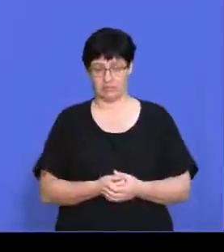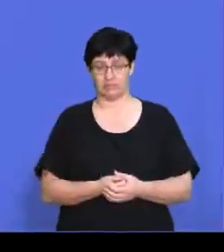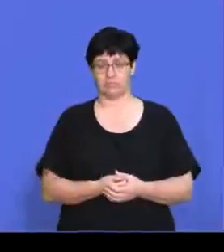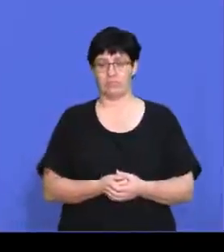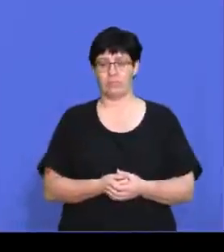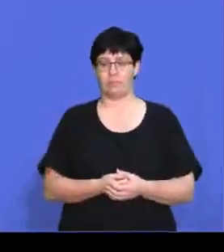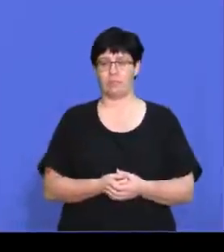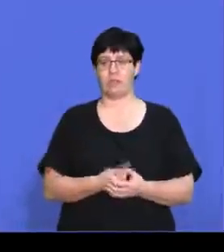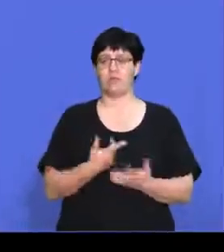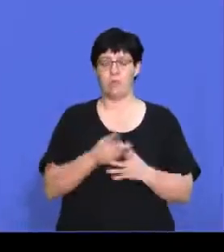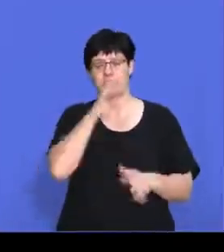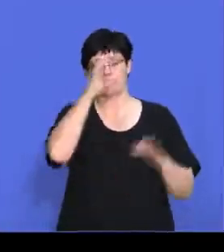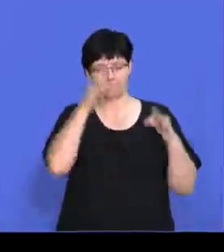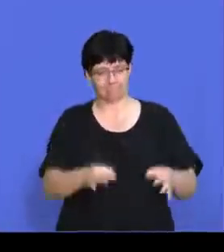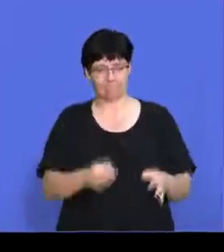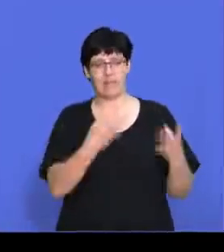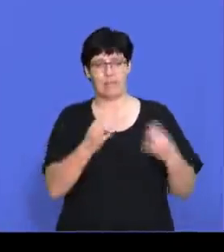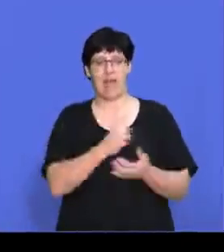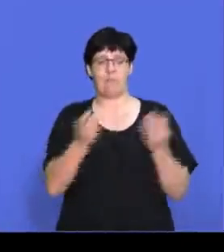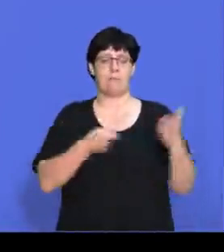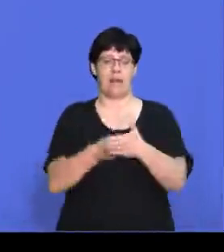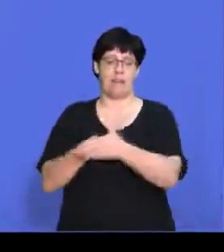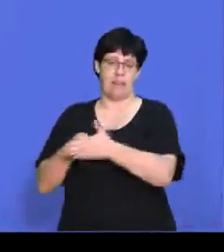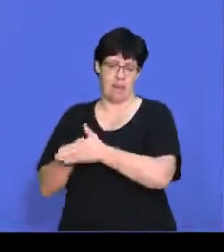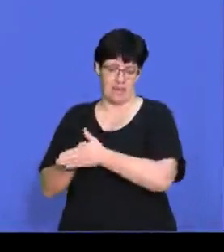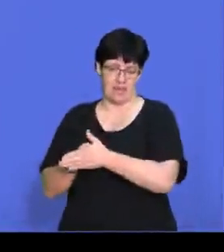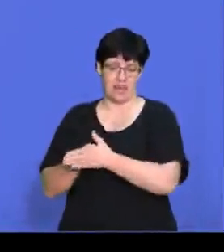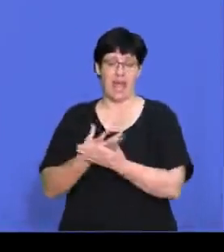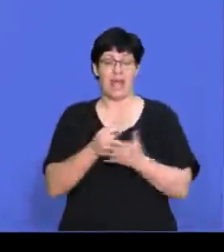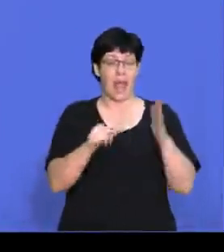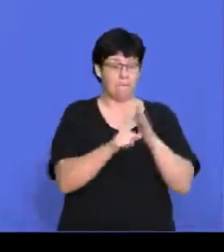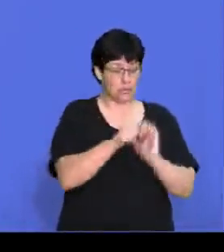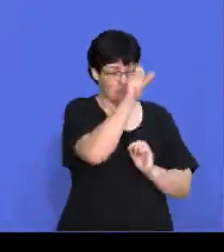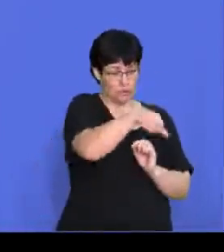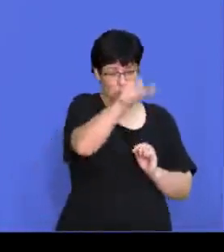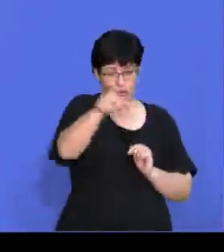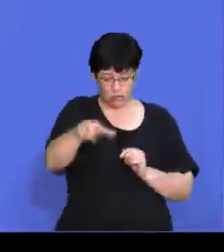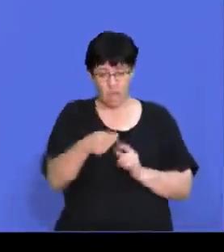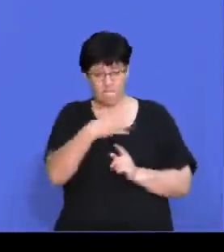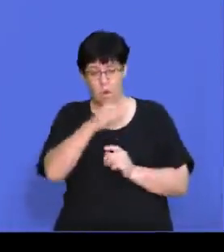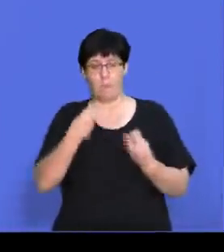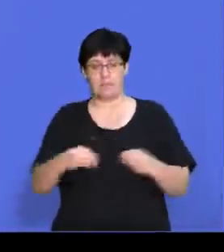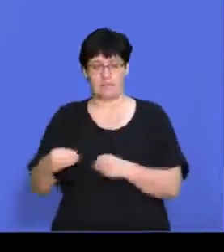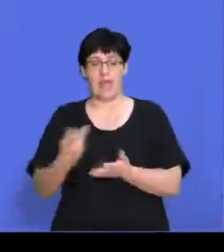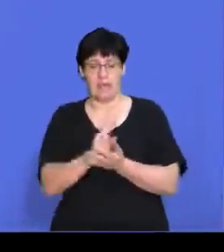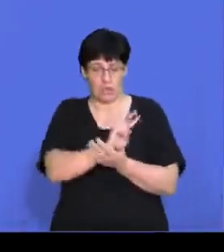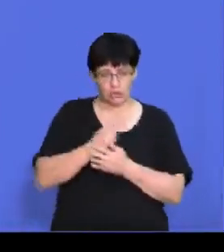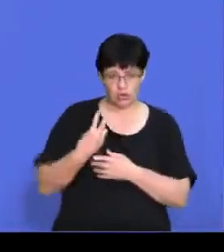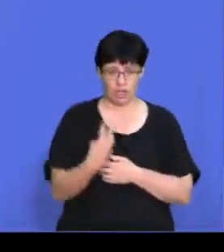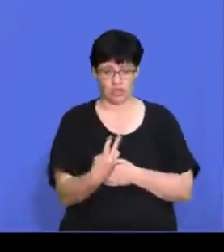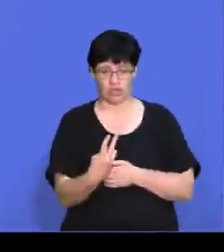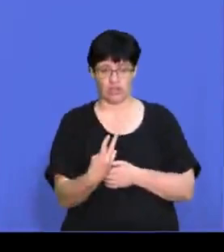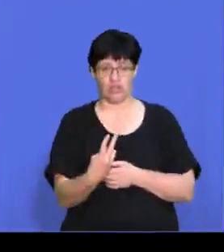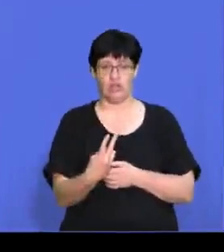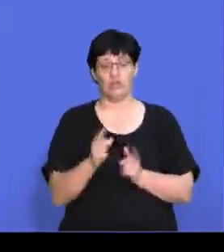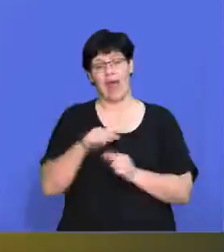You have to determine the number of buyers and the importance of each buyer to the business and the cost of switching to other